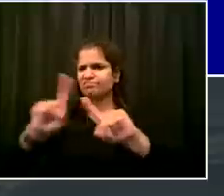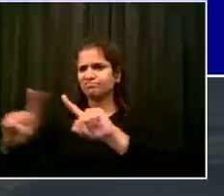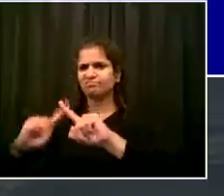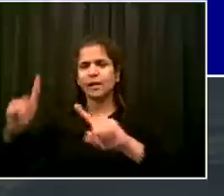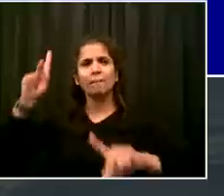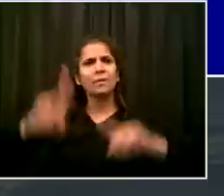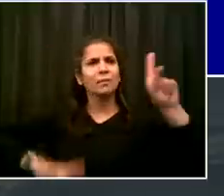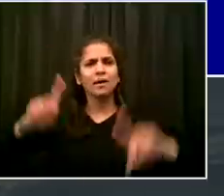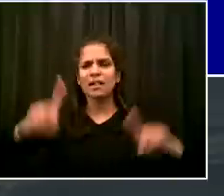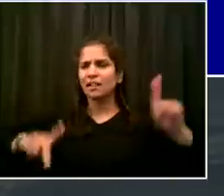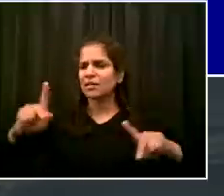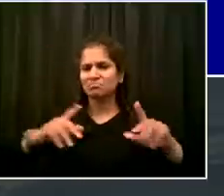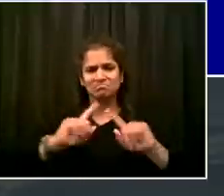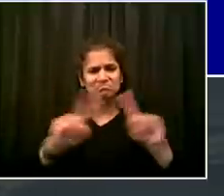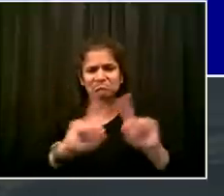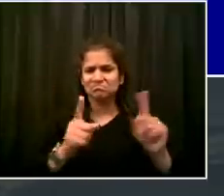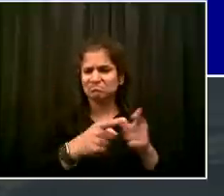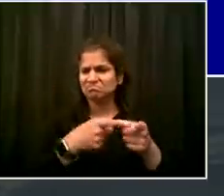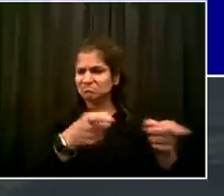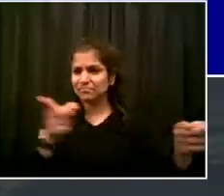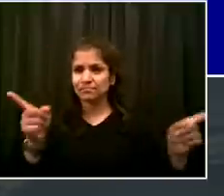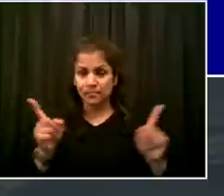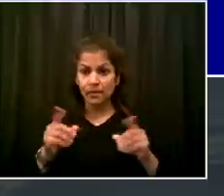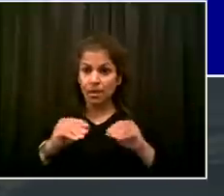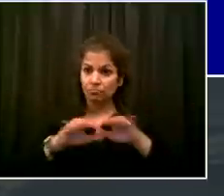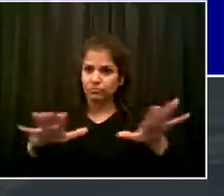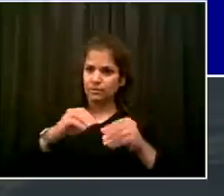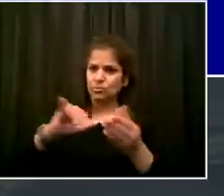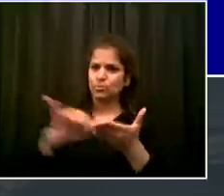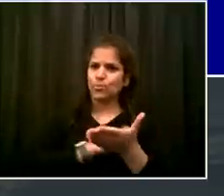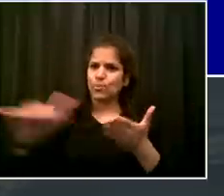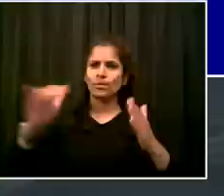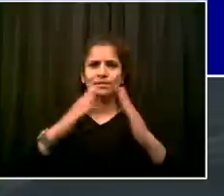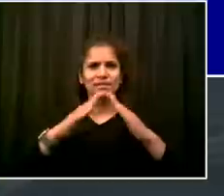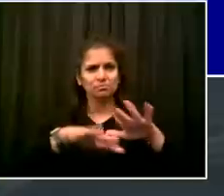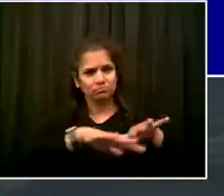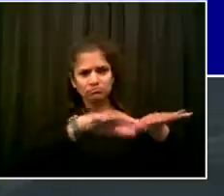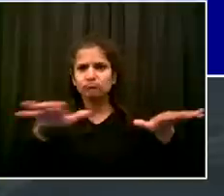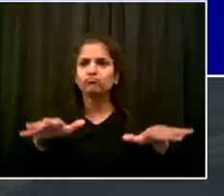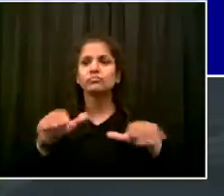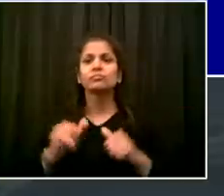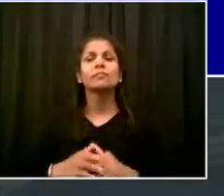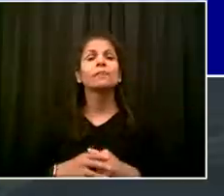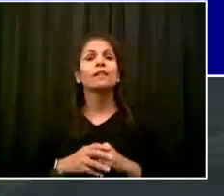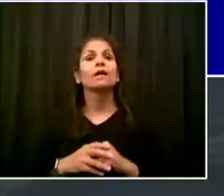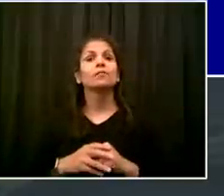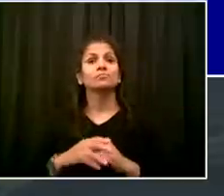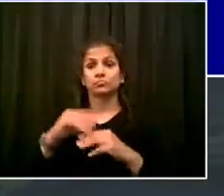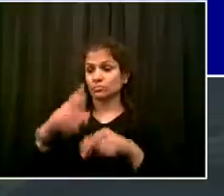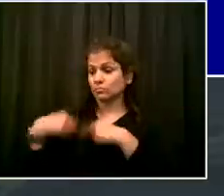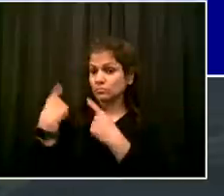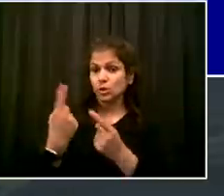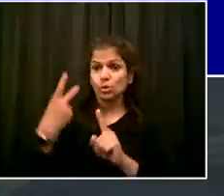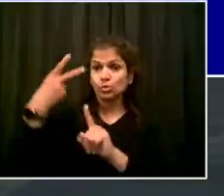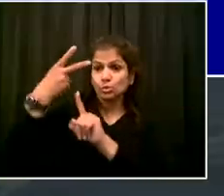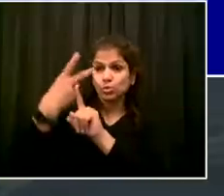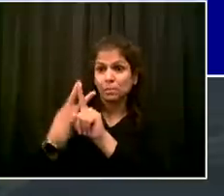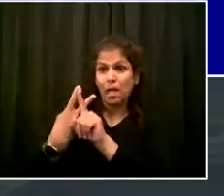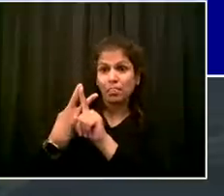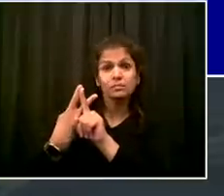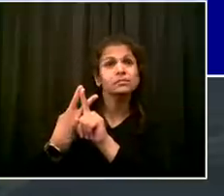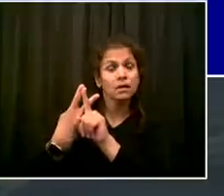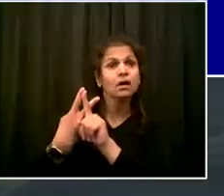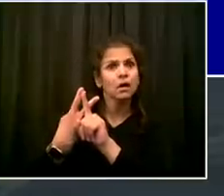So we have accomplished a lot in the last two months. But for me, good enough is not good enough. We want to continue to strive